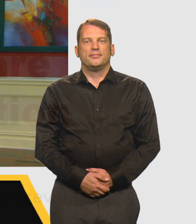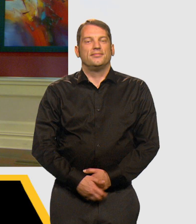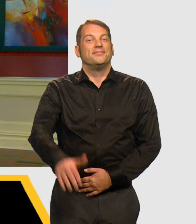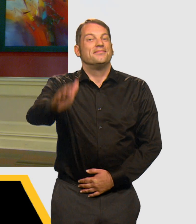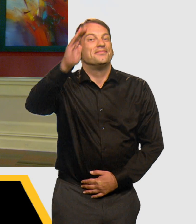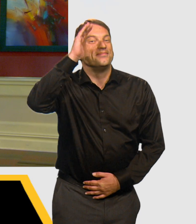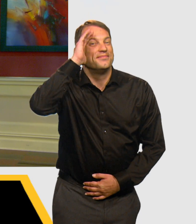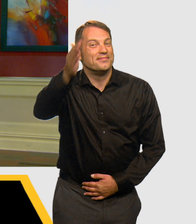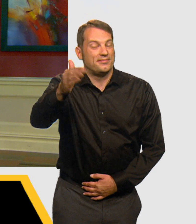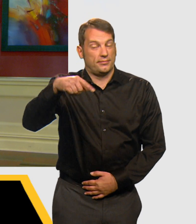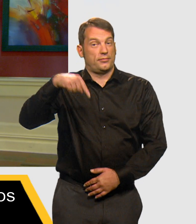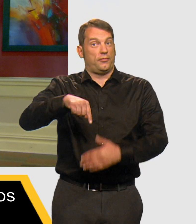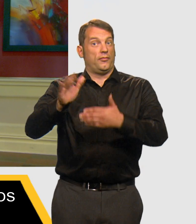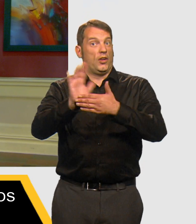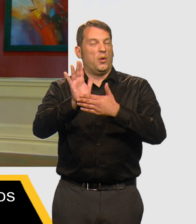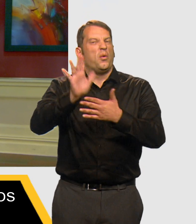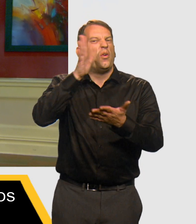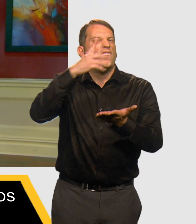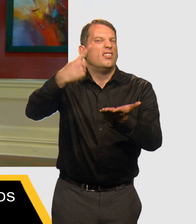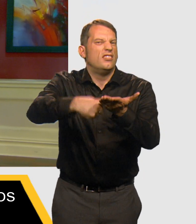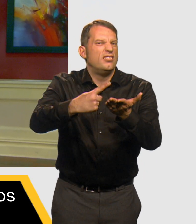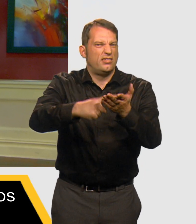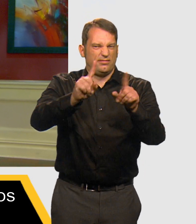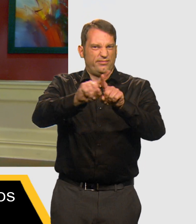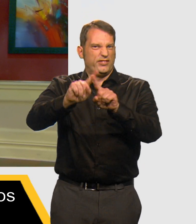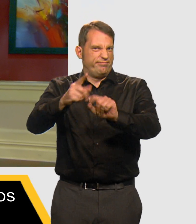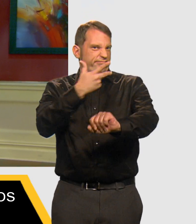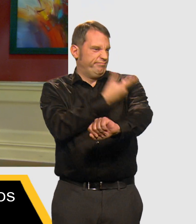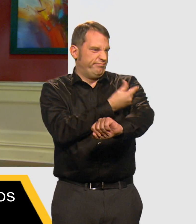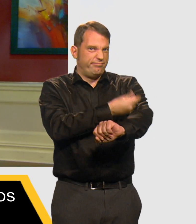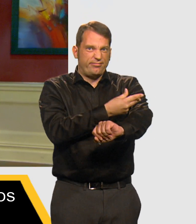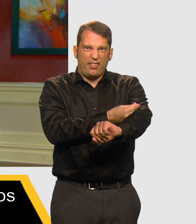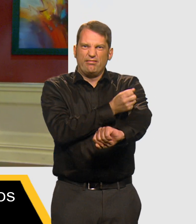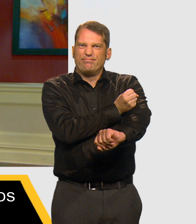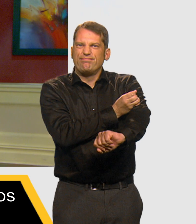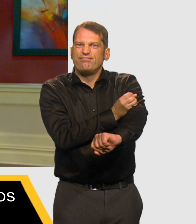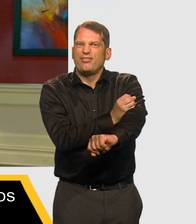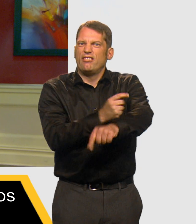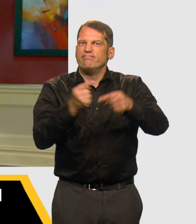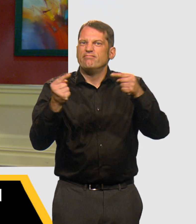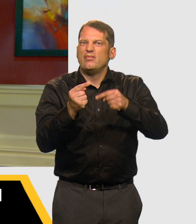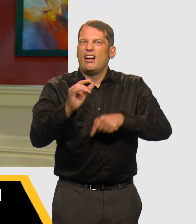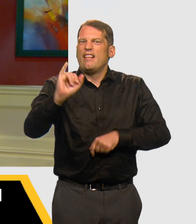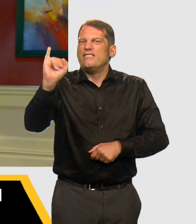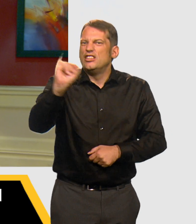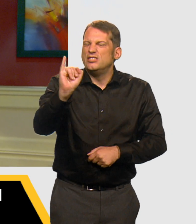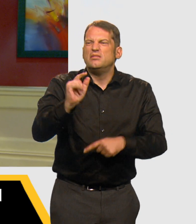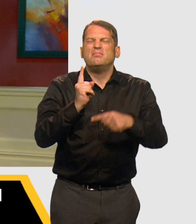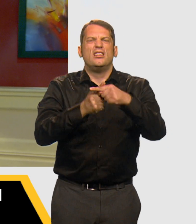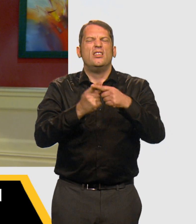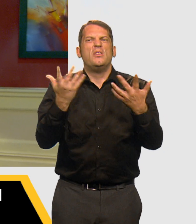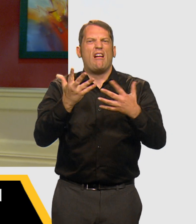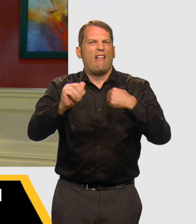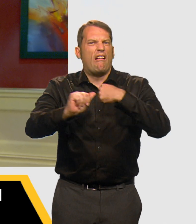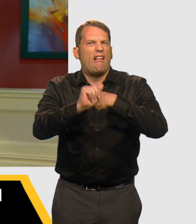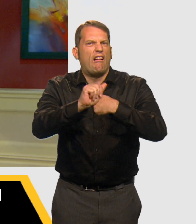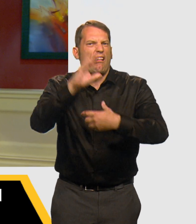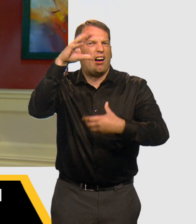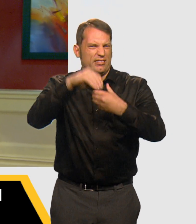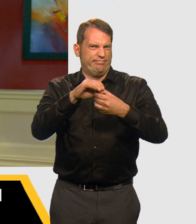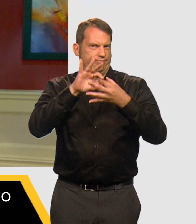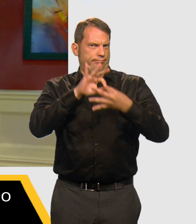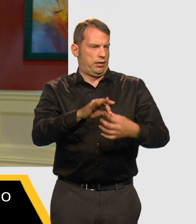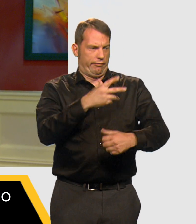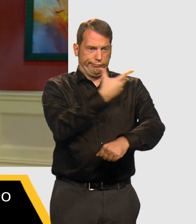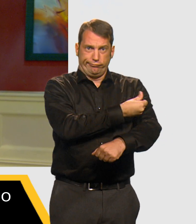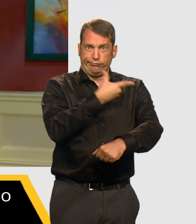Hello. During this video, we will discuss wounds and infections commonly associated with injection drug